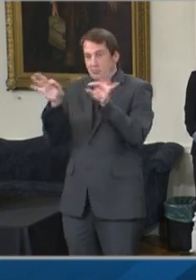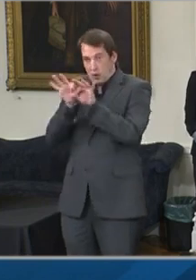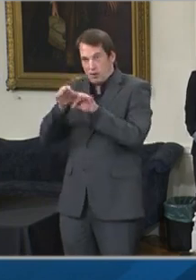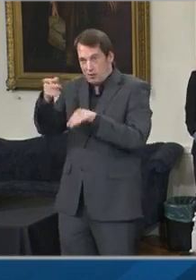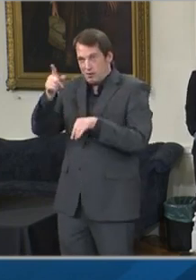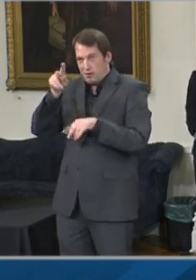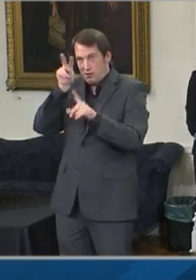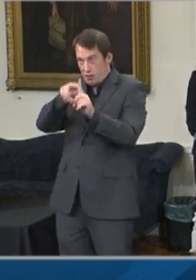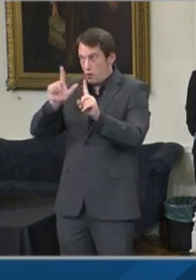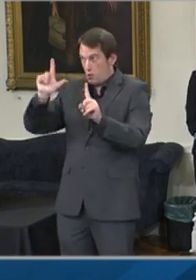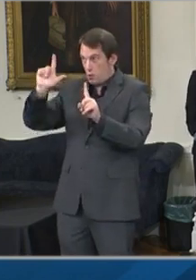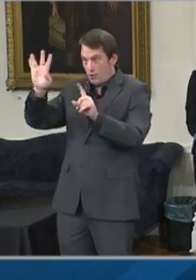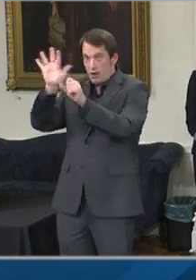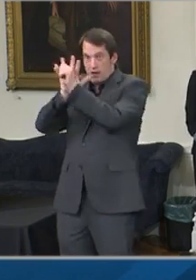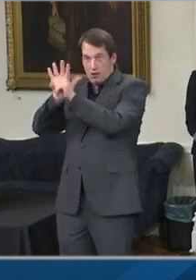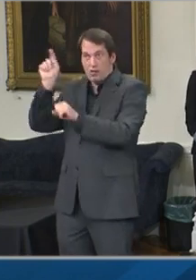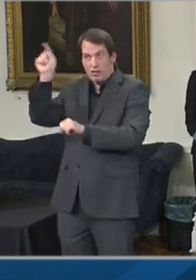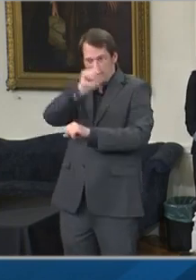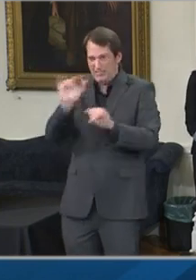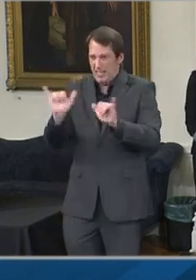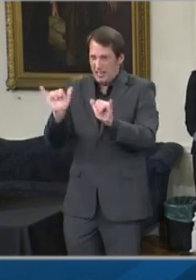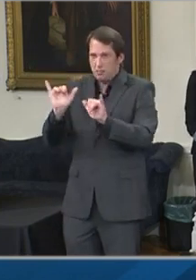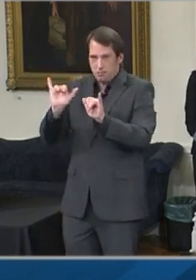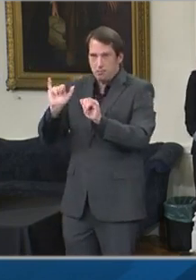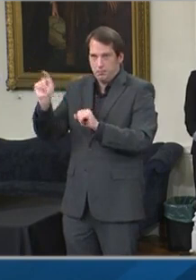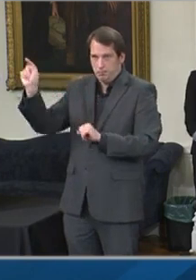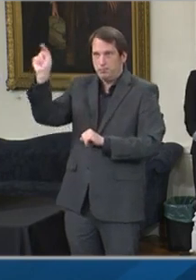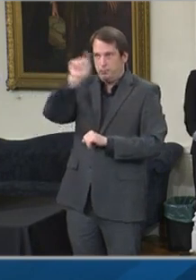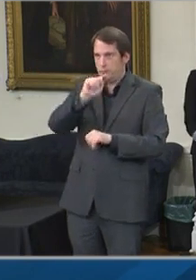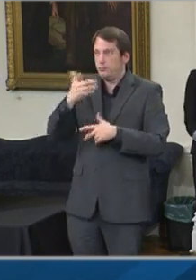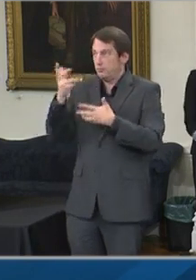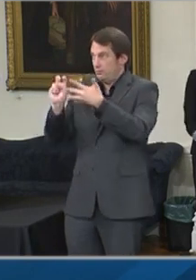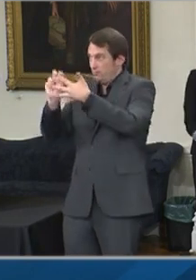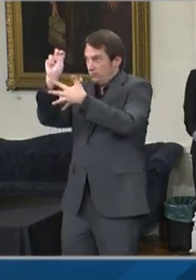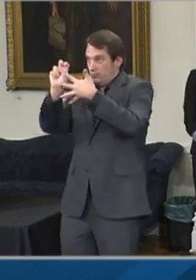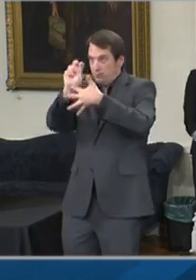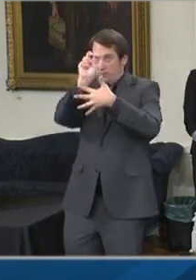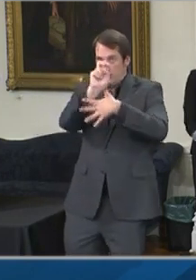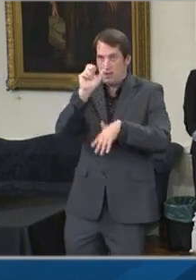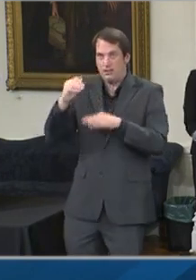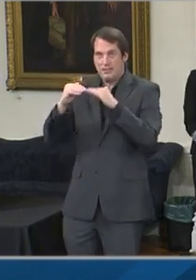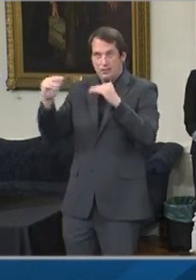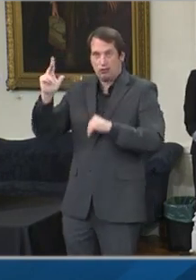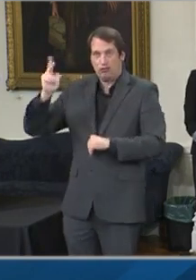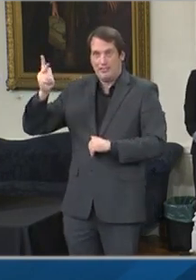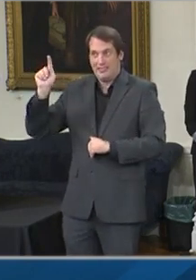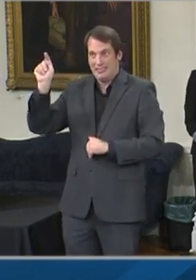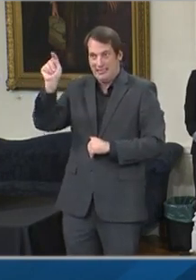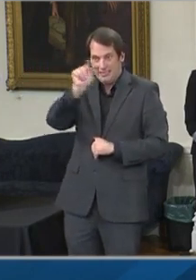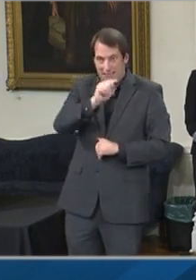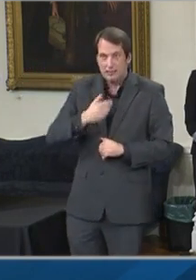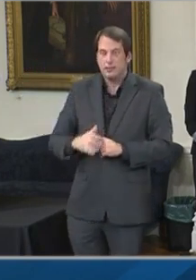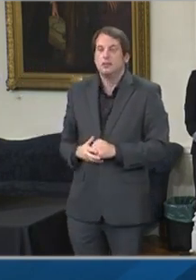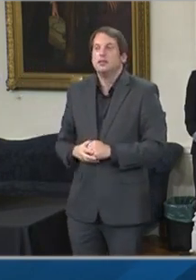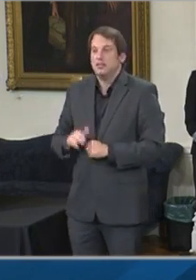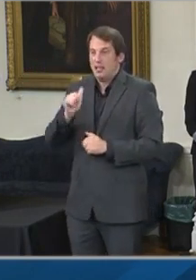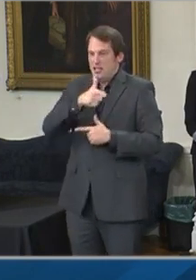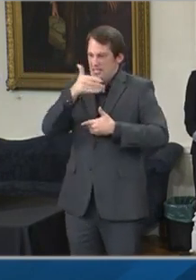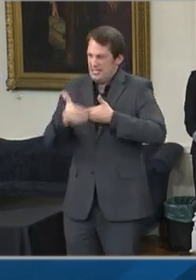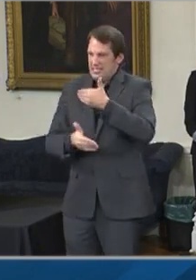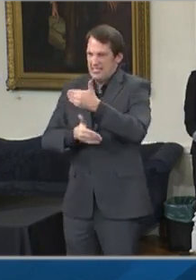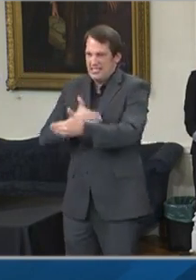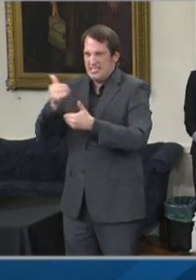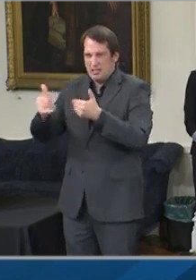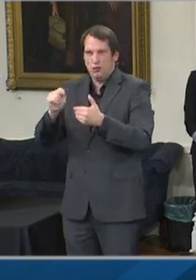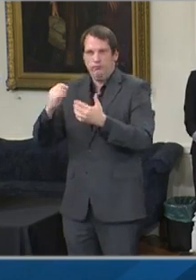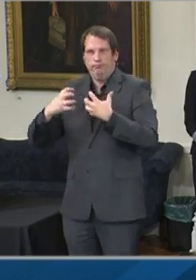of the Maryland Strong Roadmap to Recovery plan. For months, our restaurants, small retail